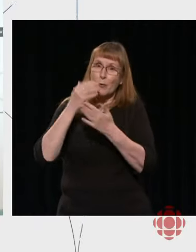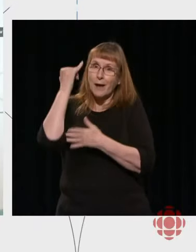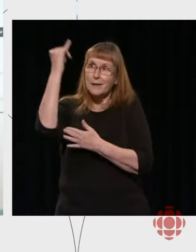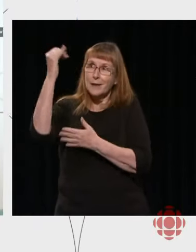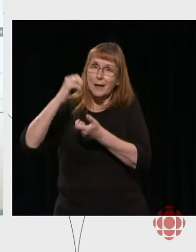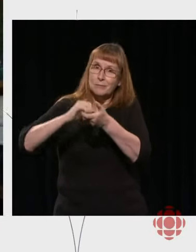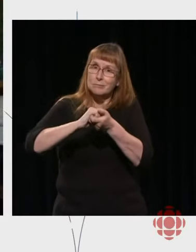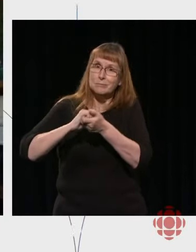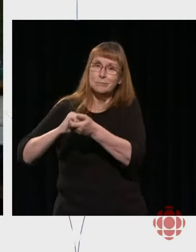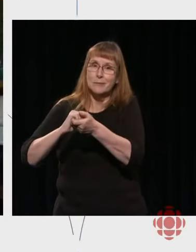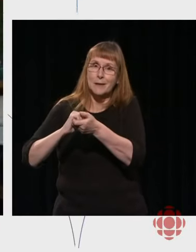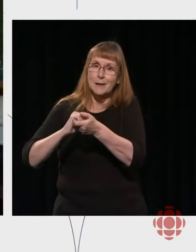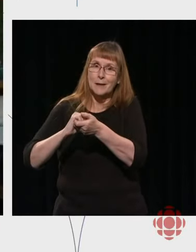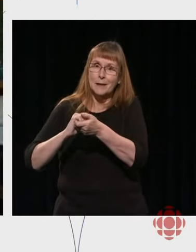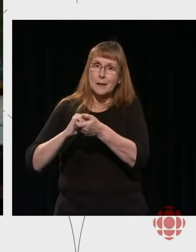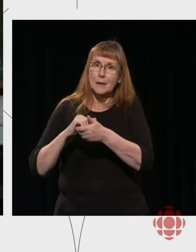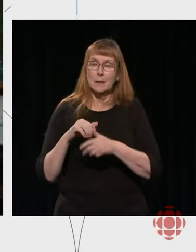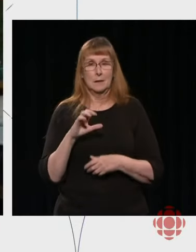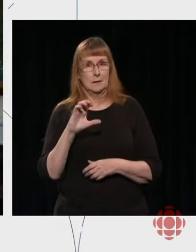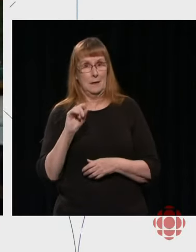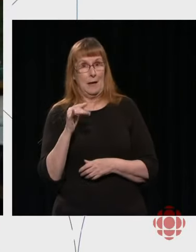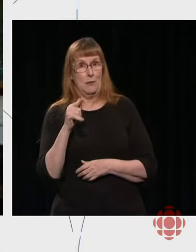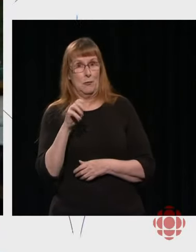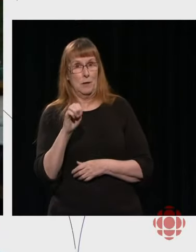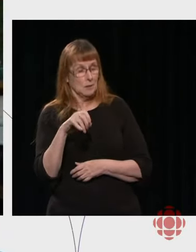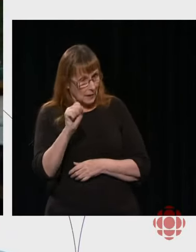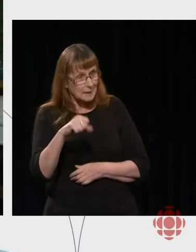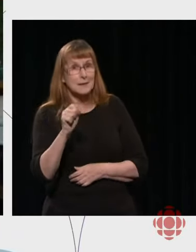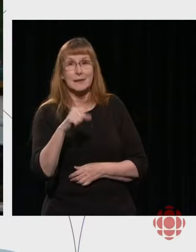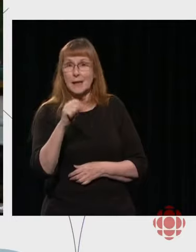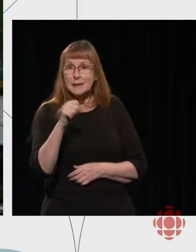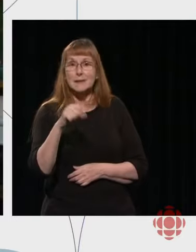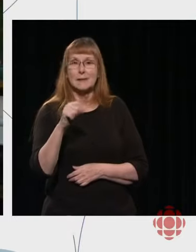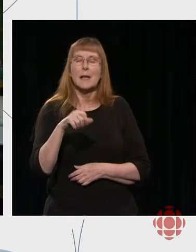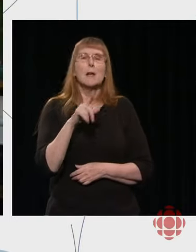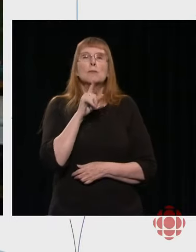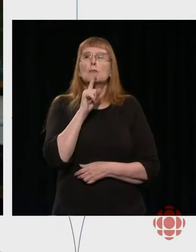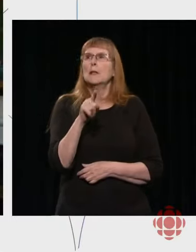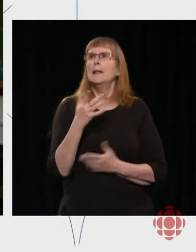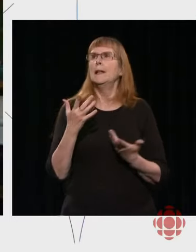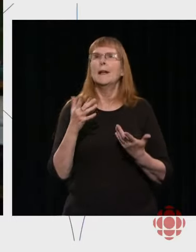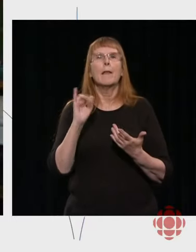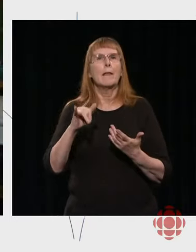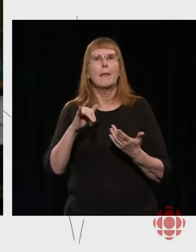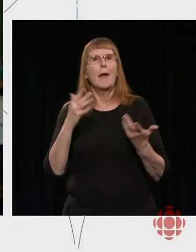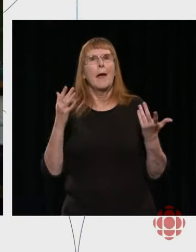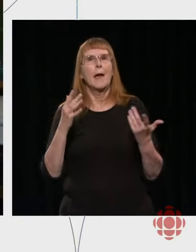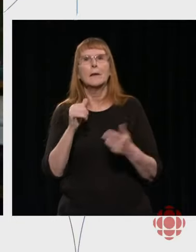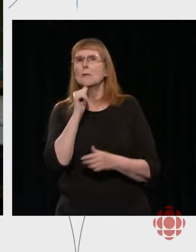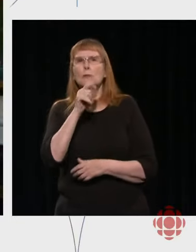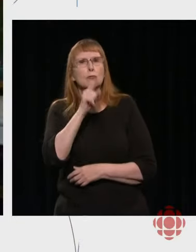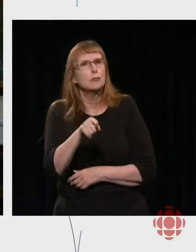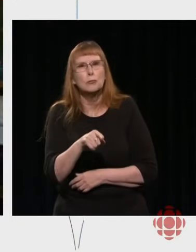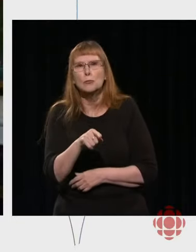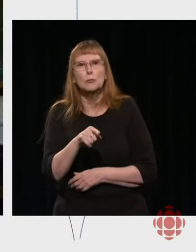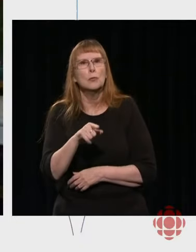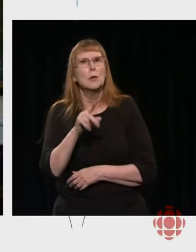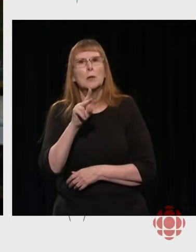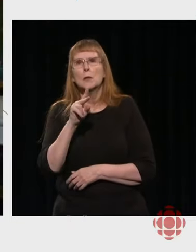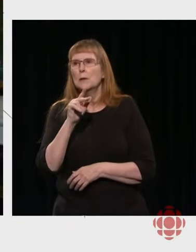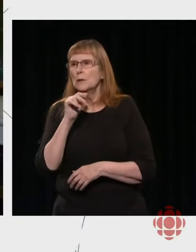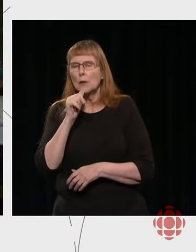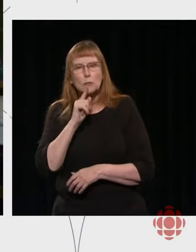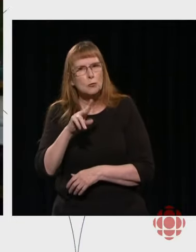do. And as I've said before, Patricia, the antidote to fake news is real news,